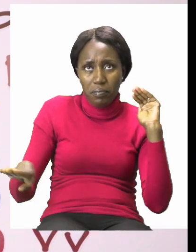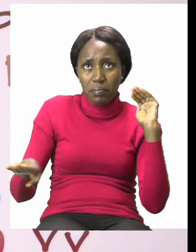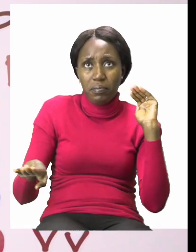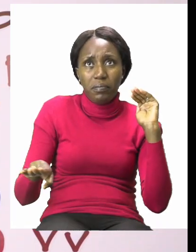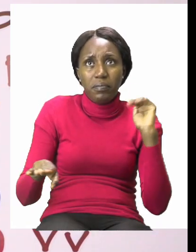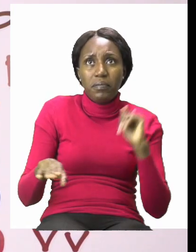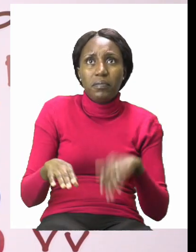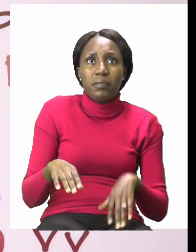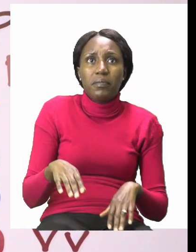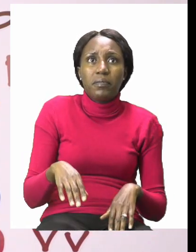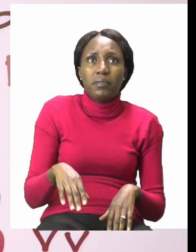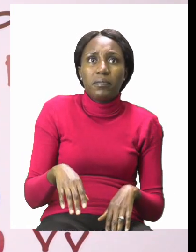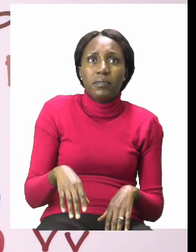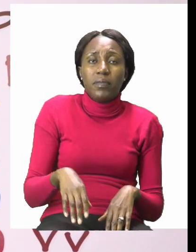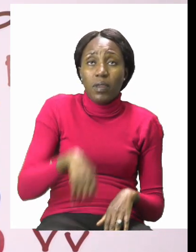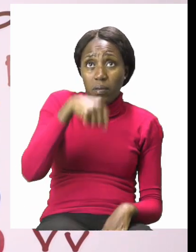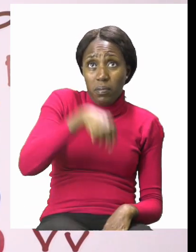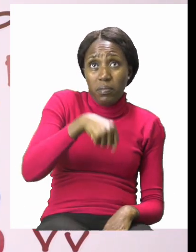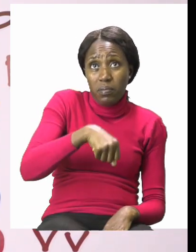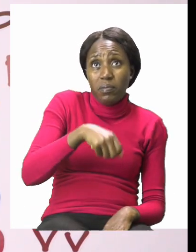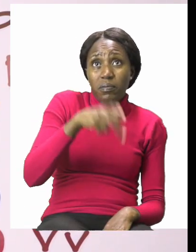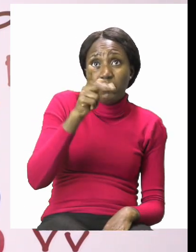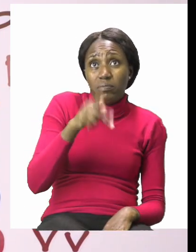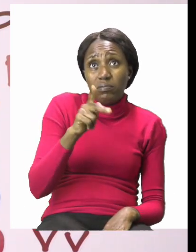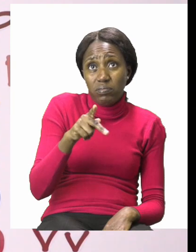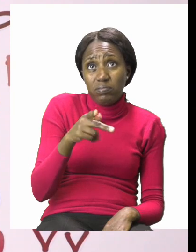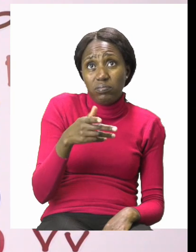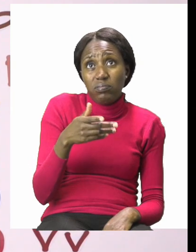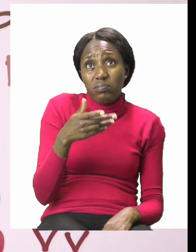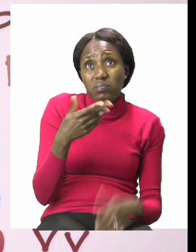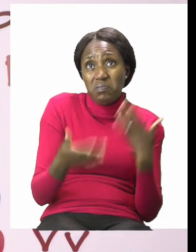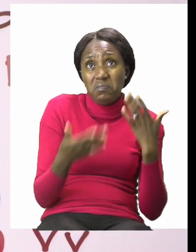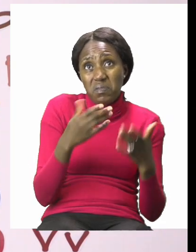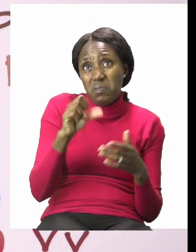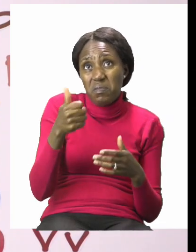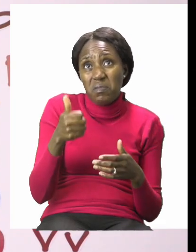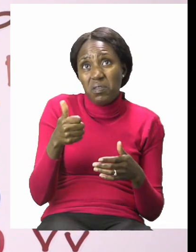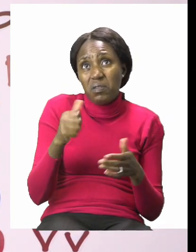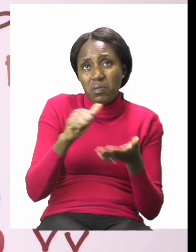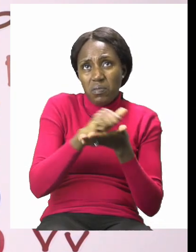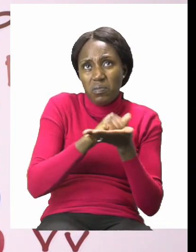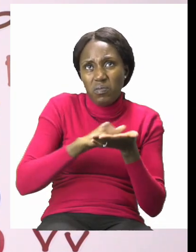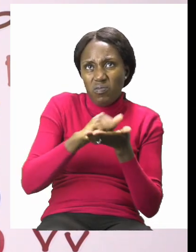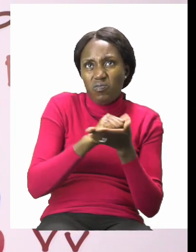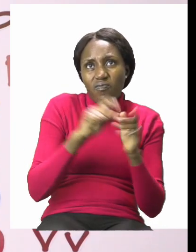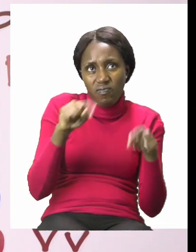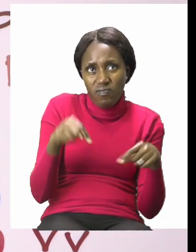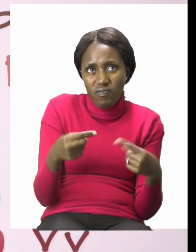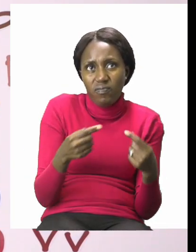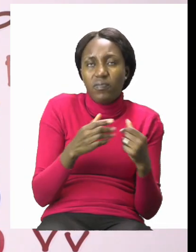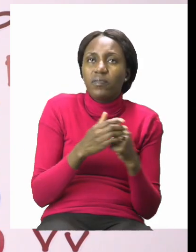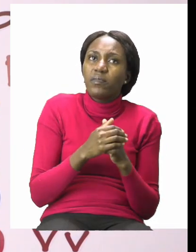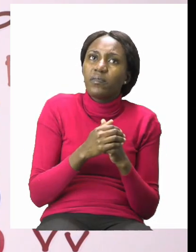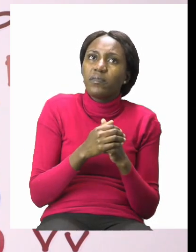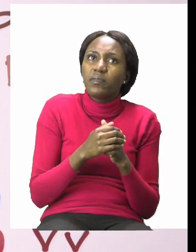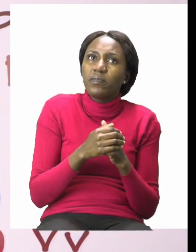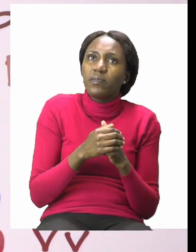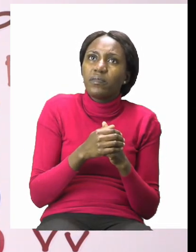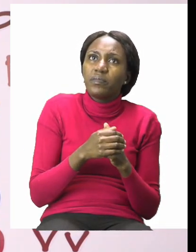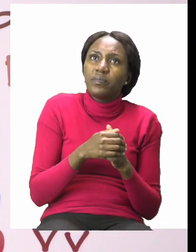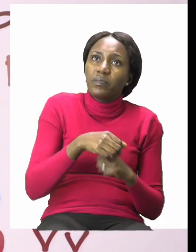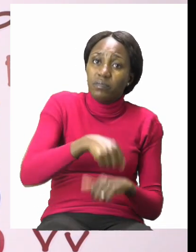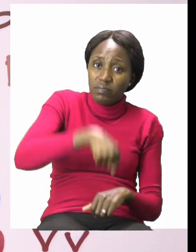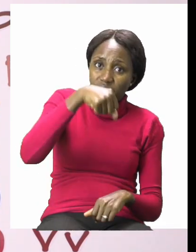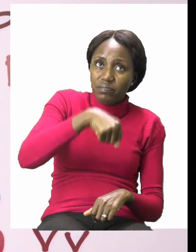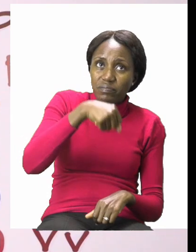bucket can also hold, not just water, but any liquid you might need. A bucket can also be used